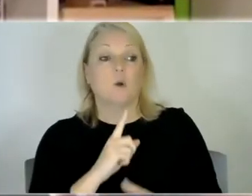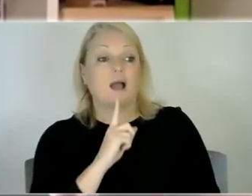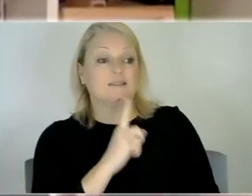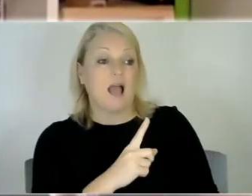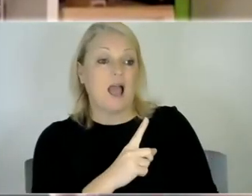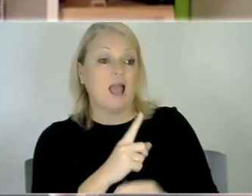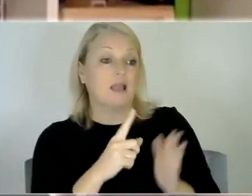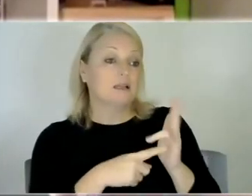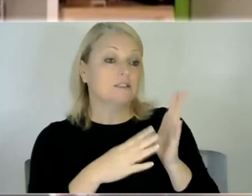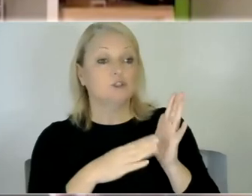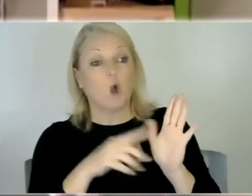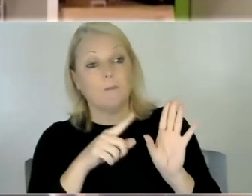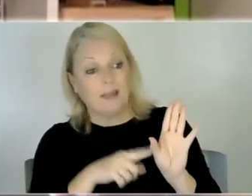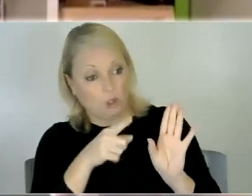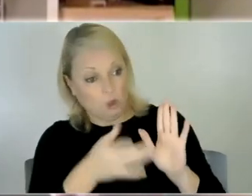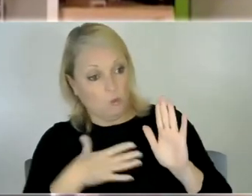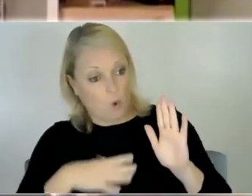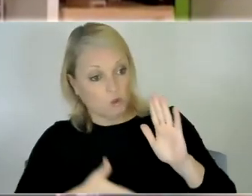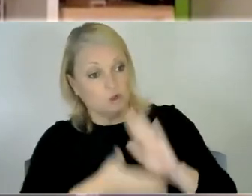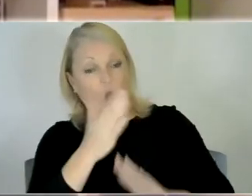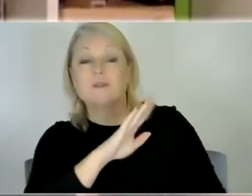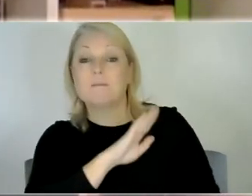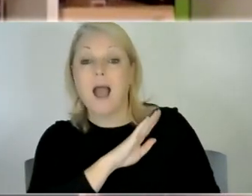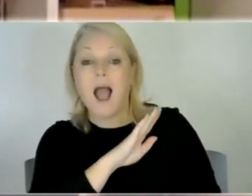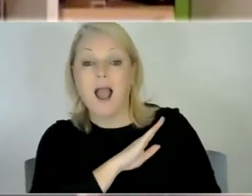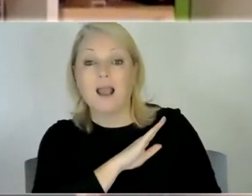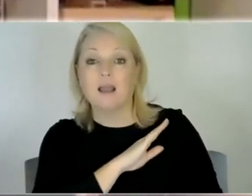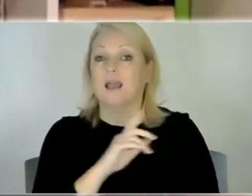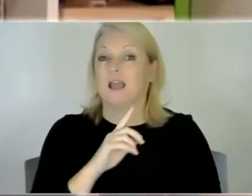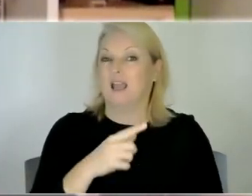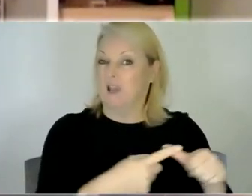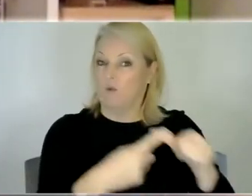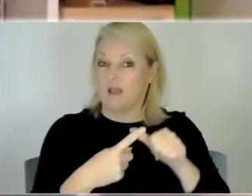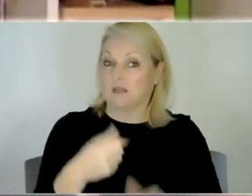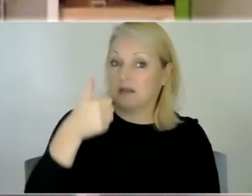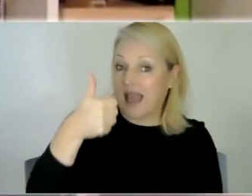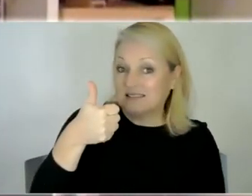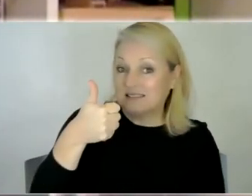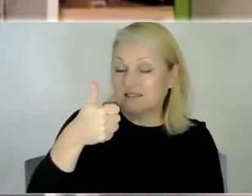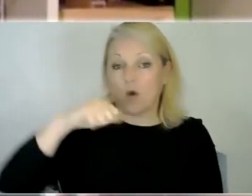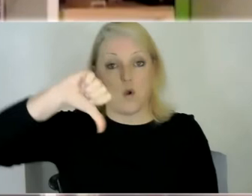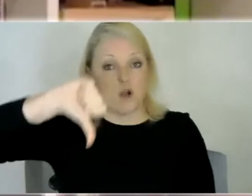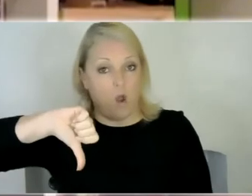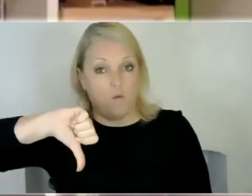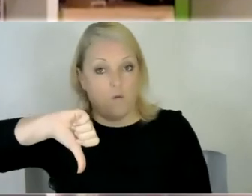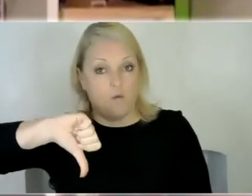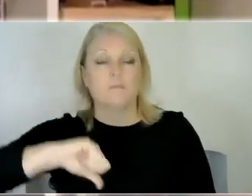um tommy do you want to go to the park and he'll say like yes or no if it's like that so